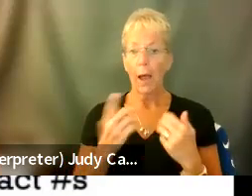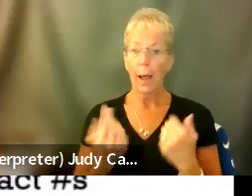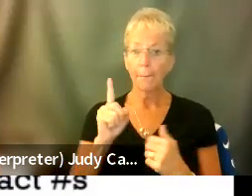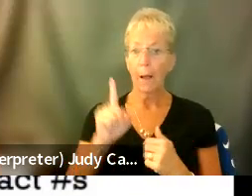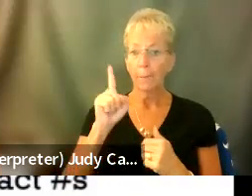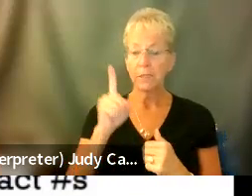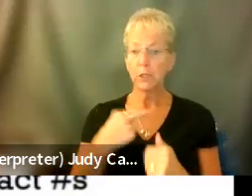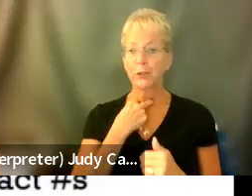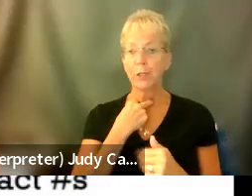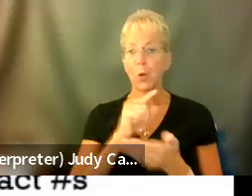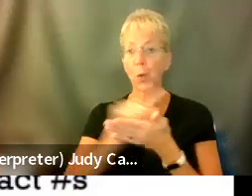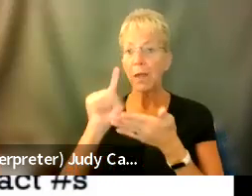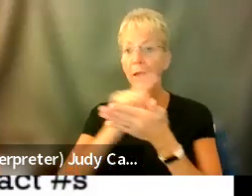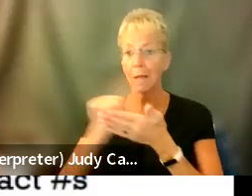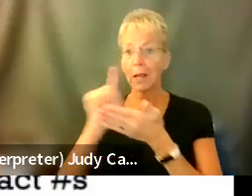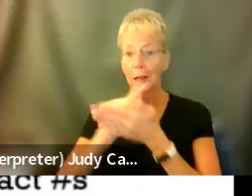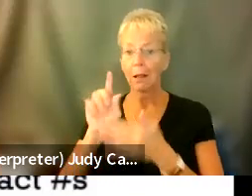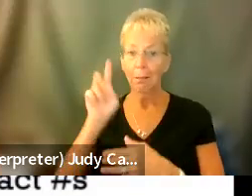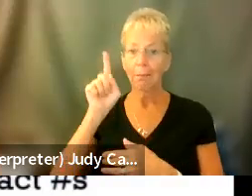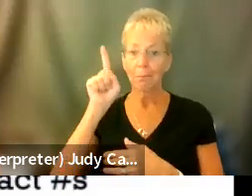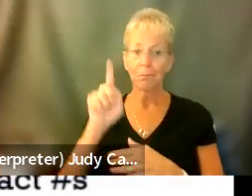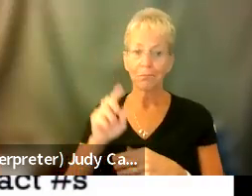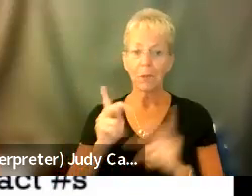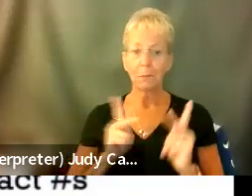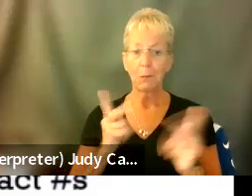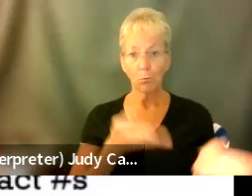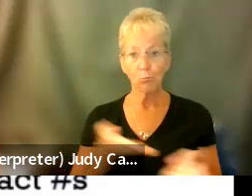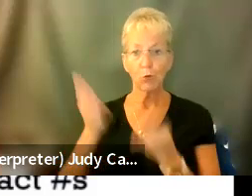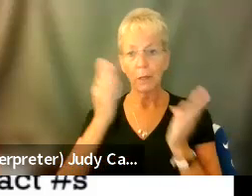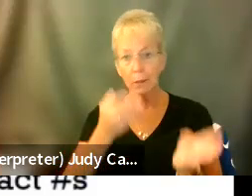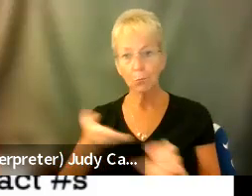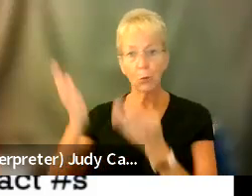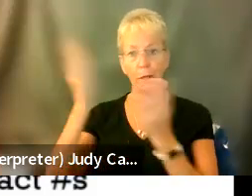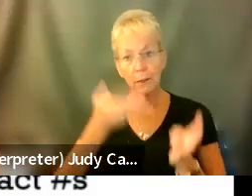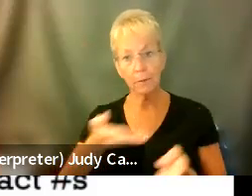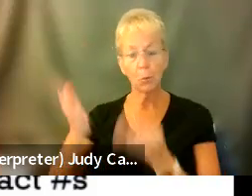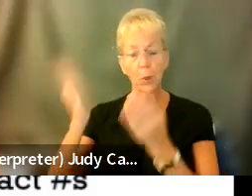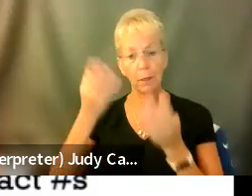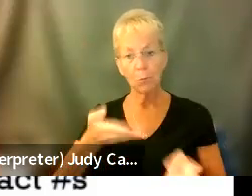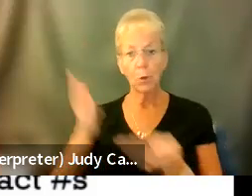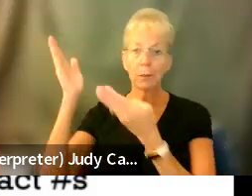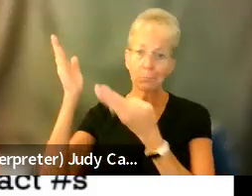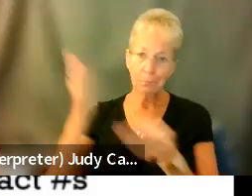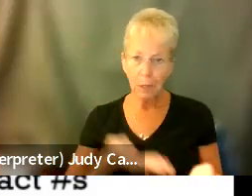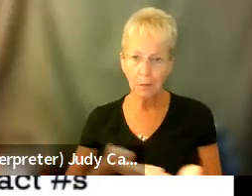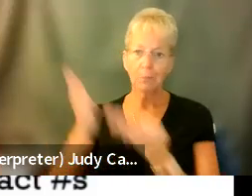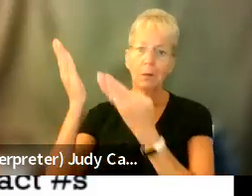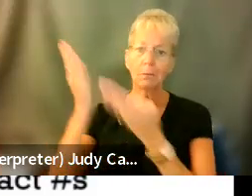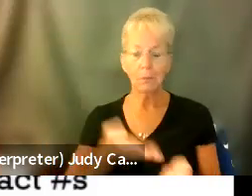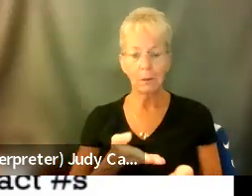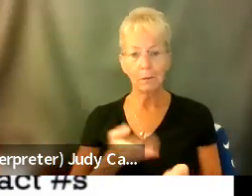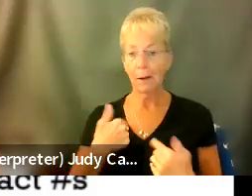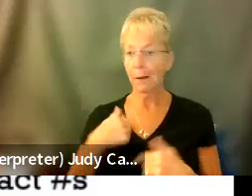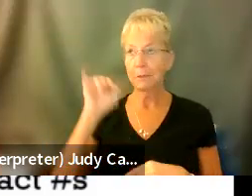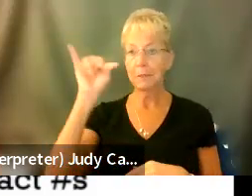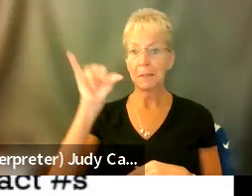weeks at a time, you know, and people would have to bring things up to me and bring things back down. Um, and I